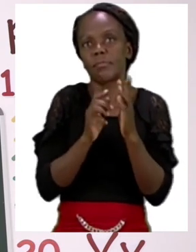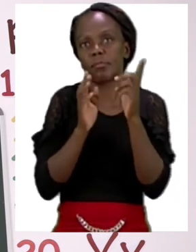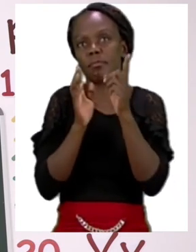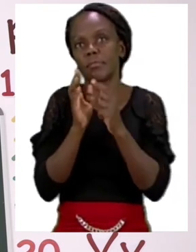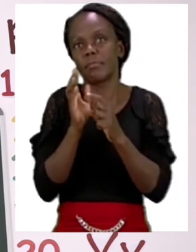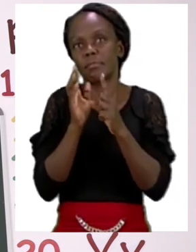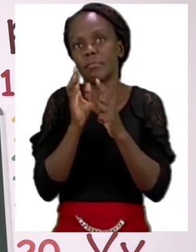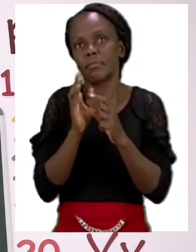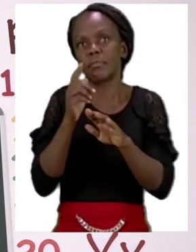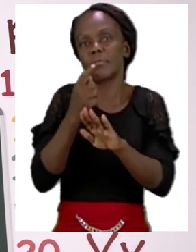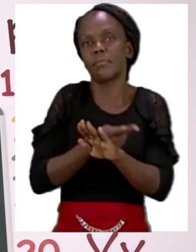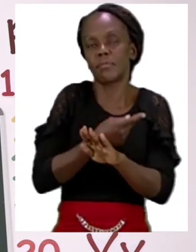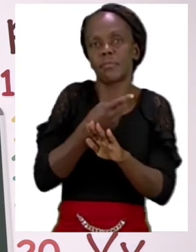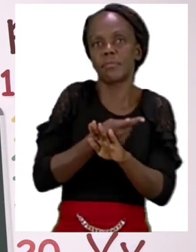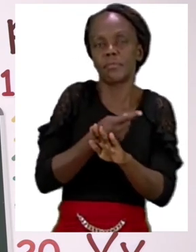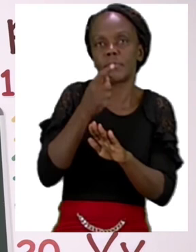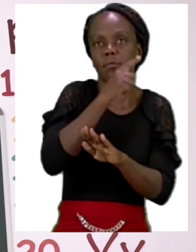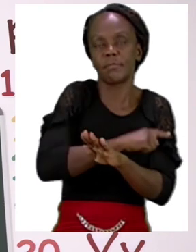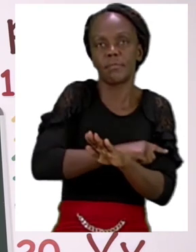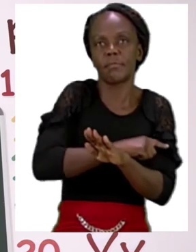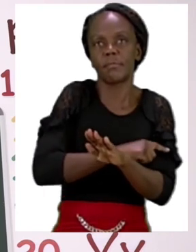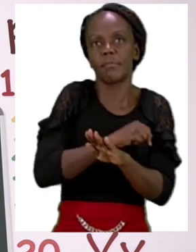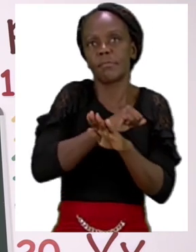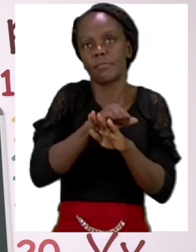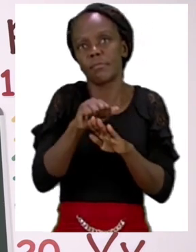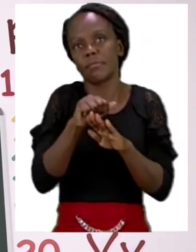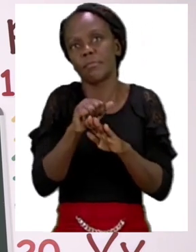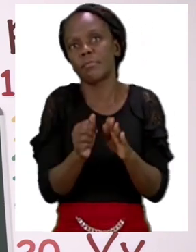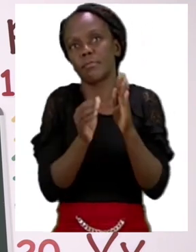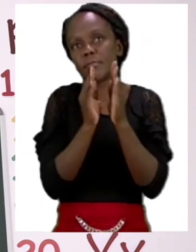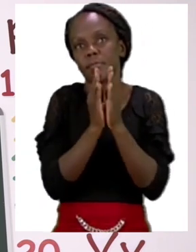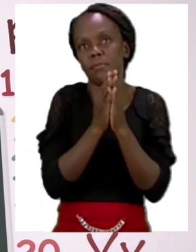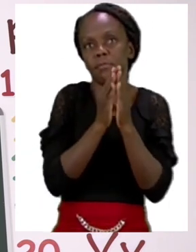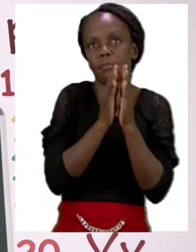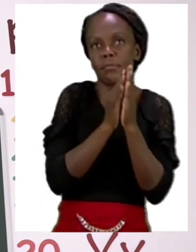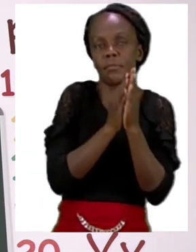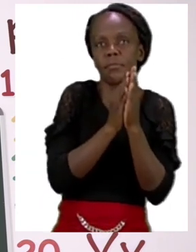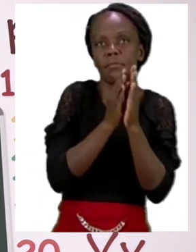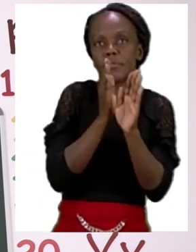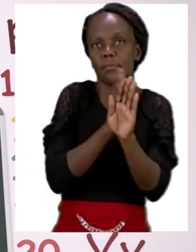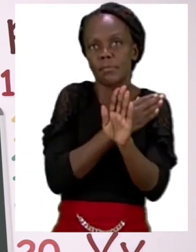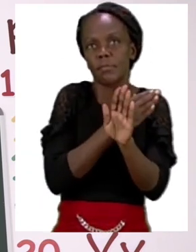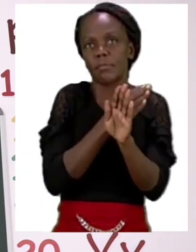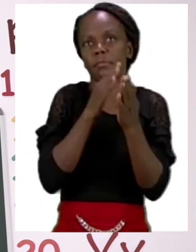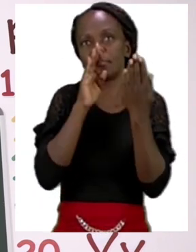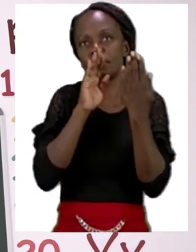Sanitize every day so the germs can stay